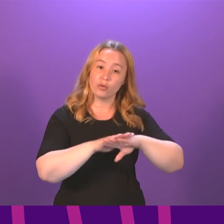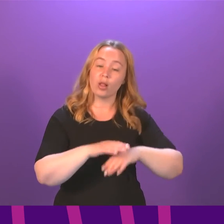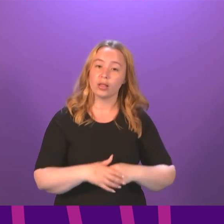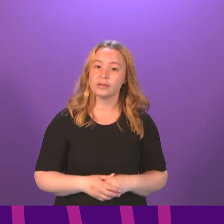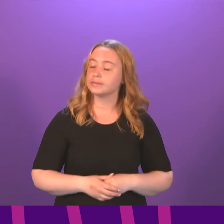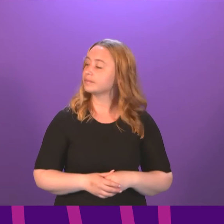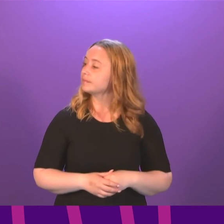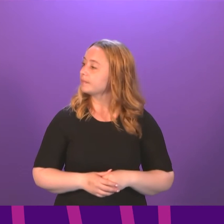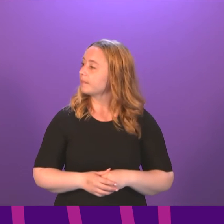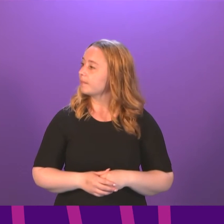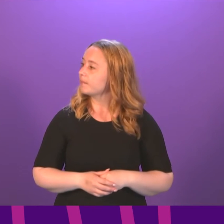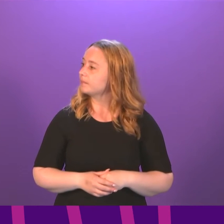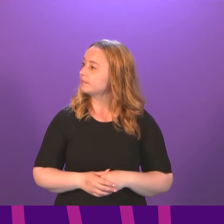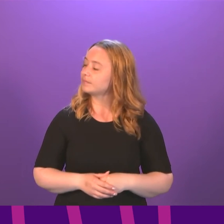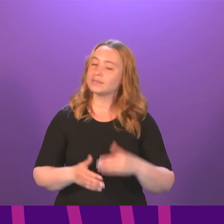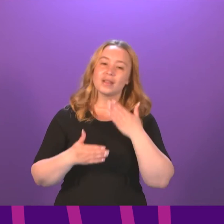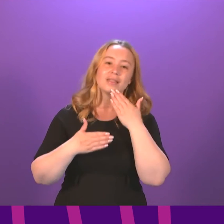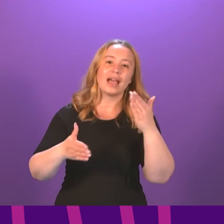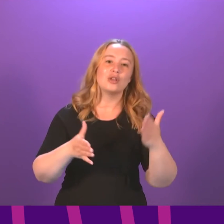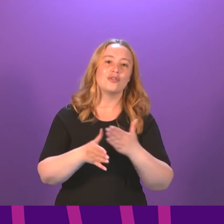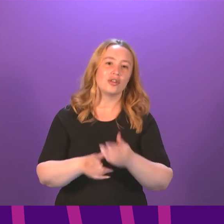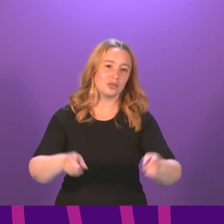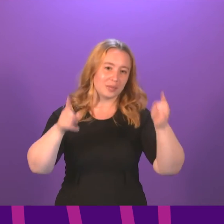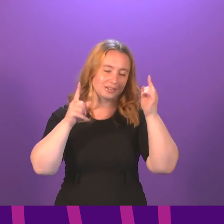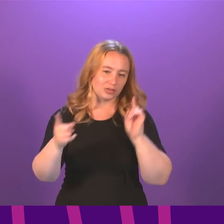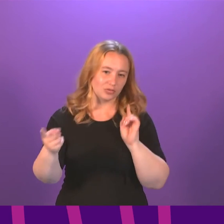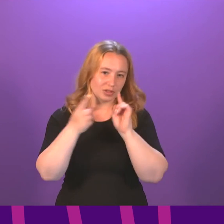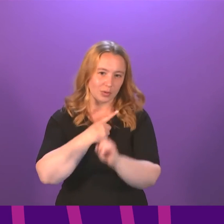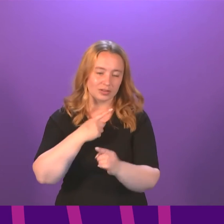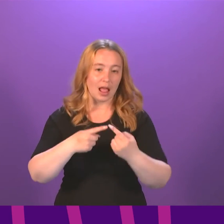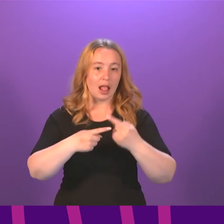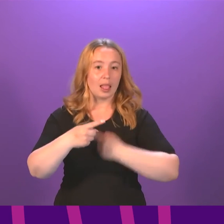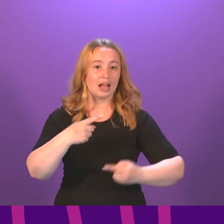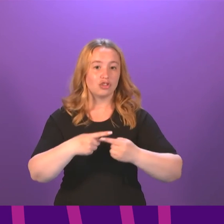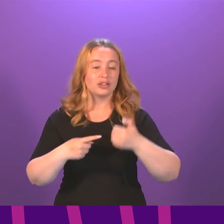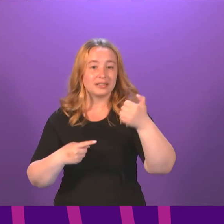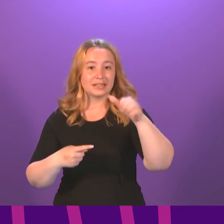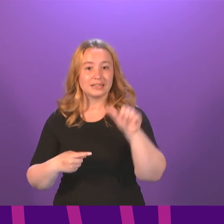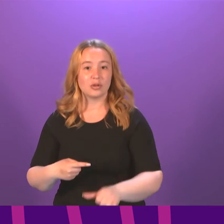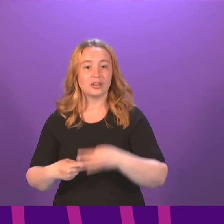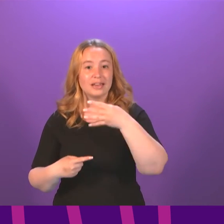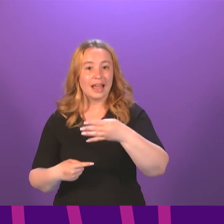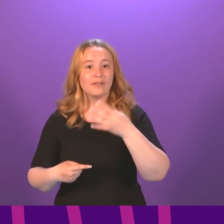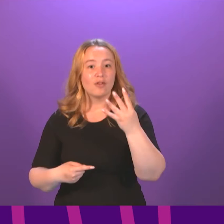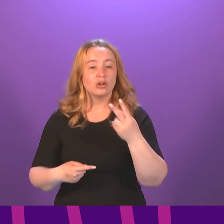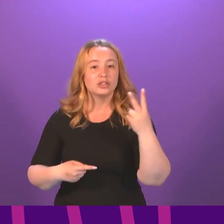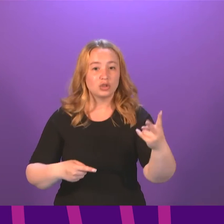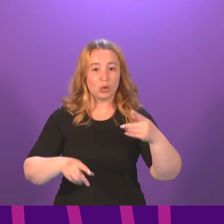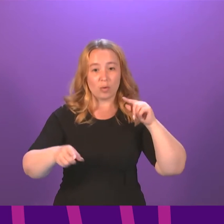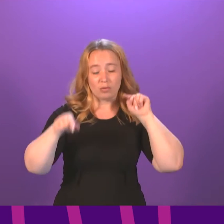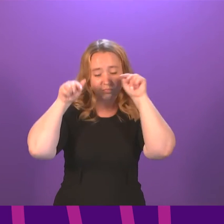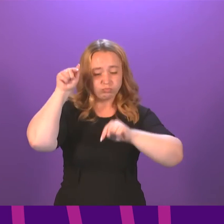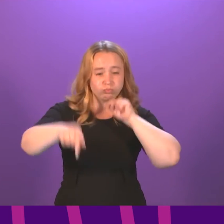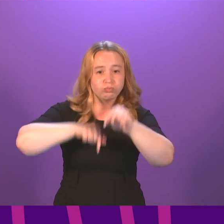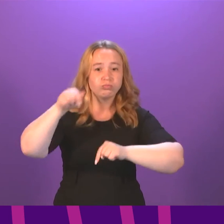Kenneth Gibson. I thank the First Minister for our answer. Last year, were 6,942 assaults on police officers and